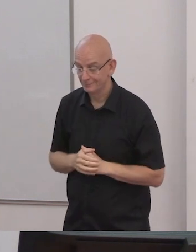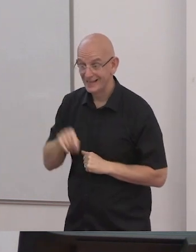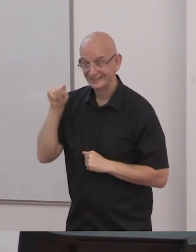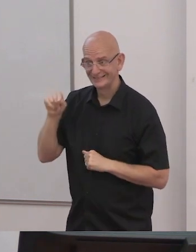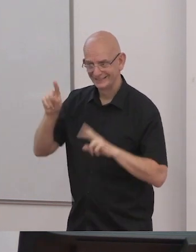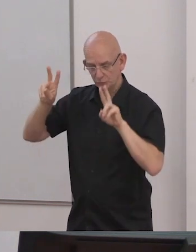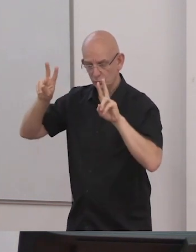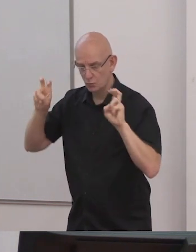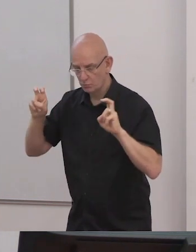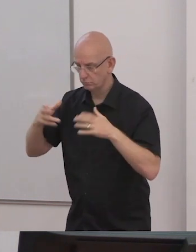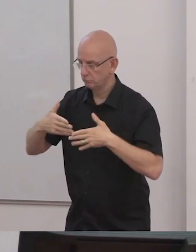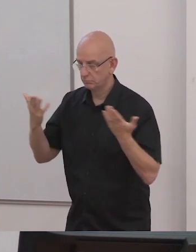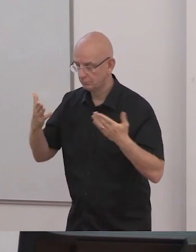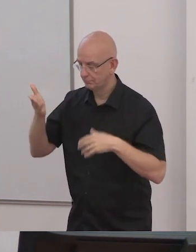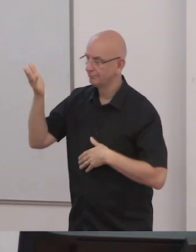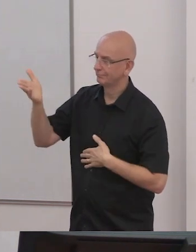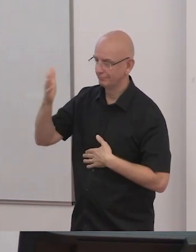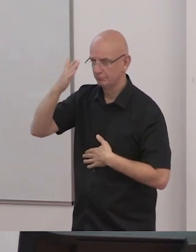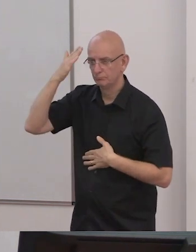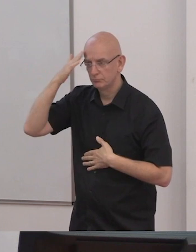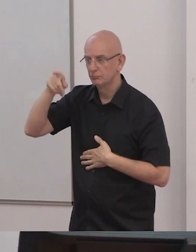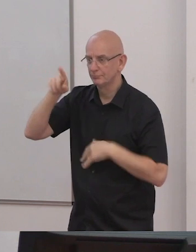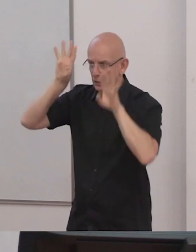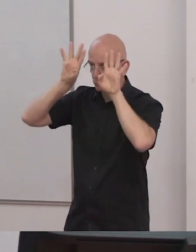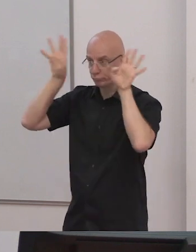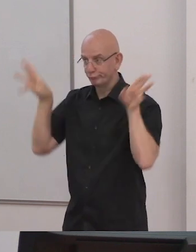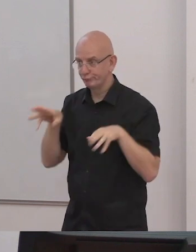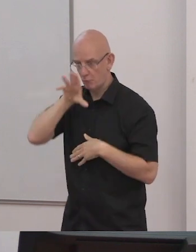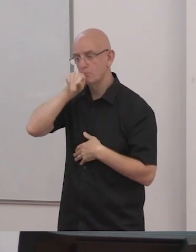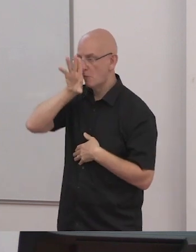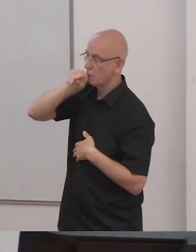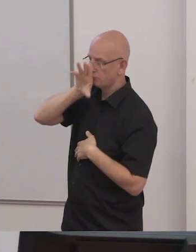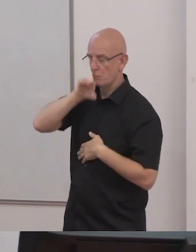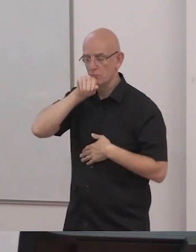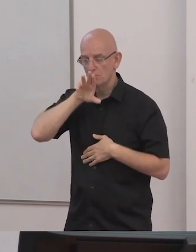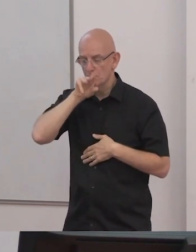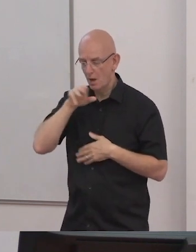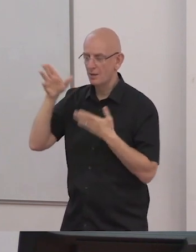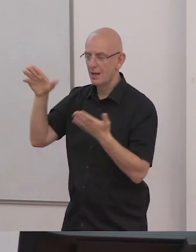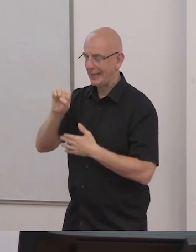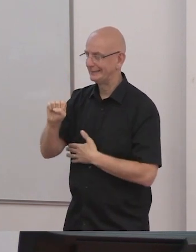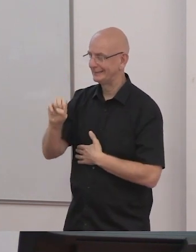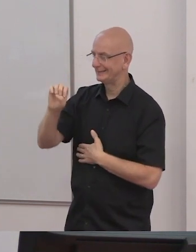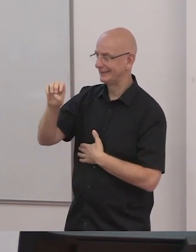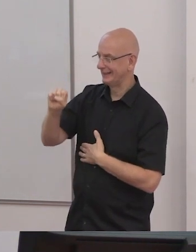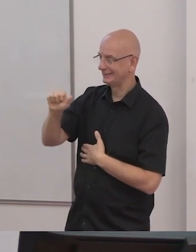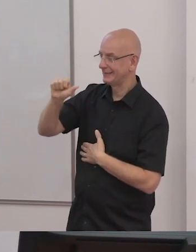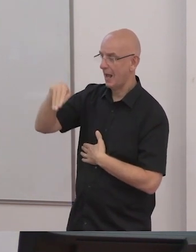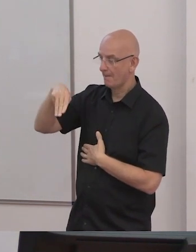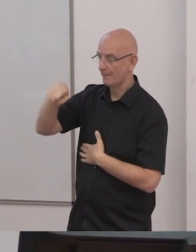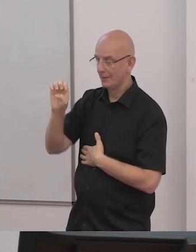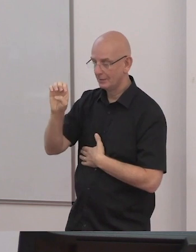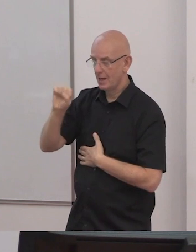underlying Big Bird's pithy sentiments are the assumptions that human diversity is broad in nature